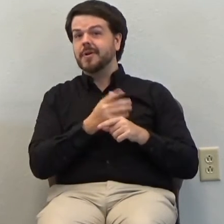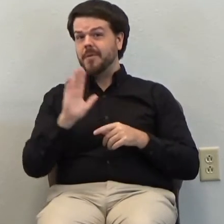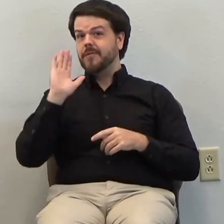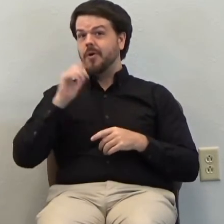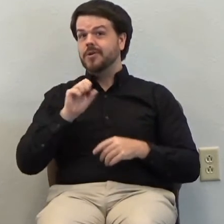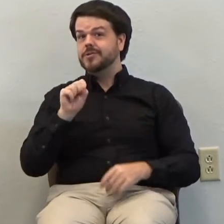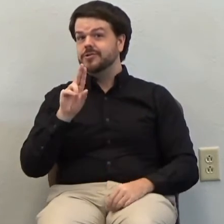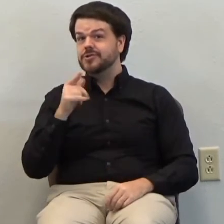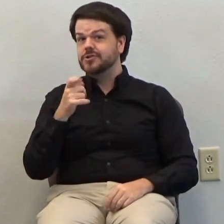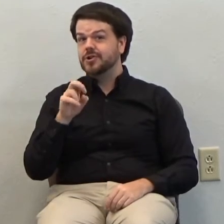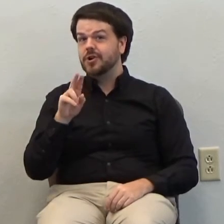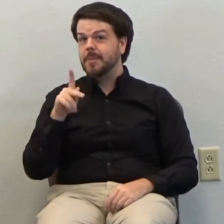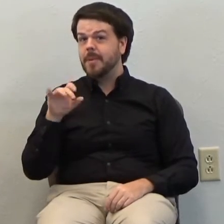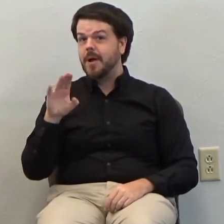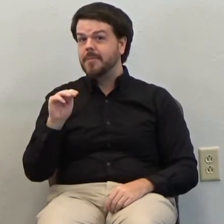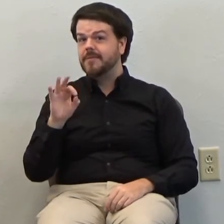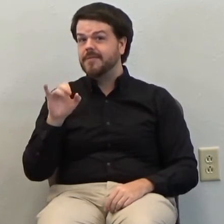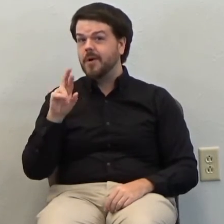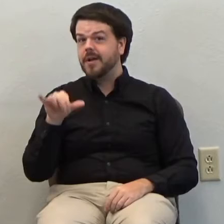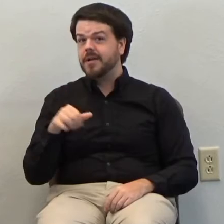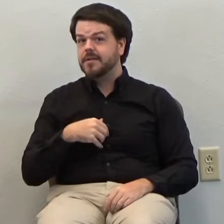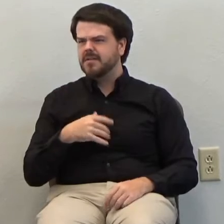Did I tell you that? No.